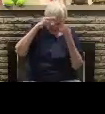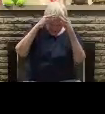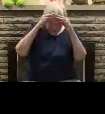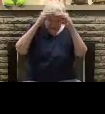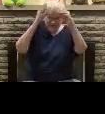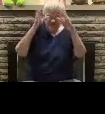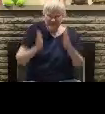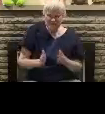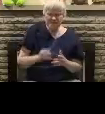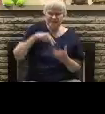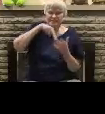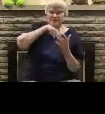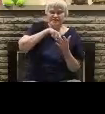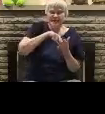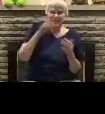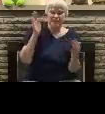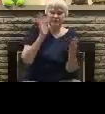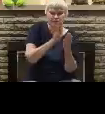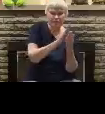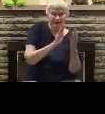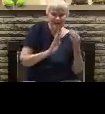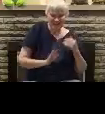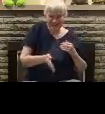let me give you a little glimpse of what's going to happen.